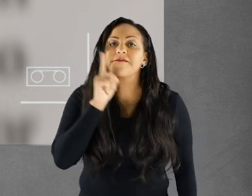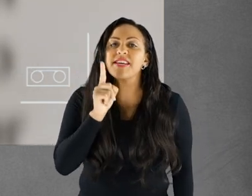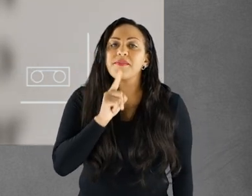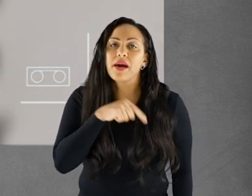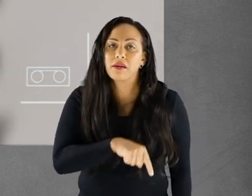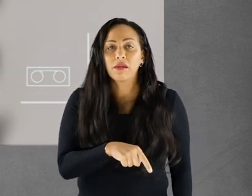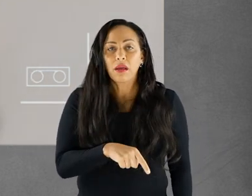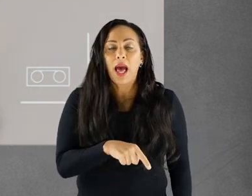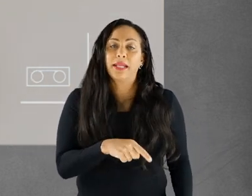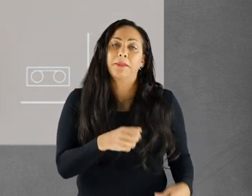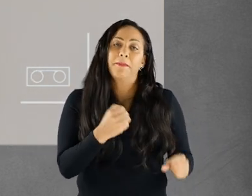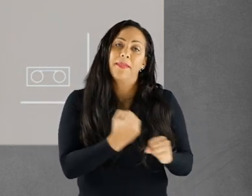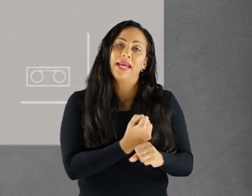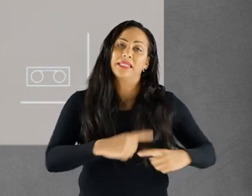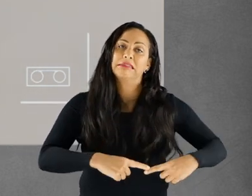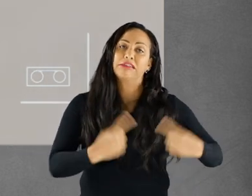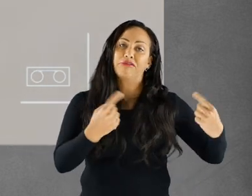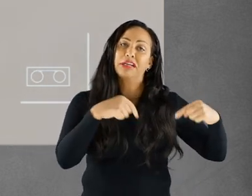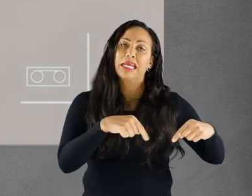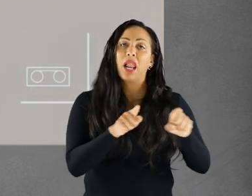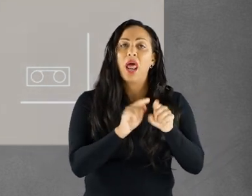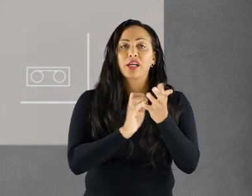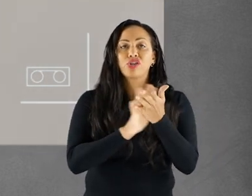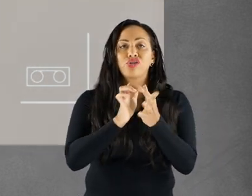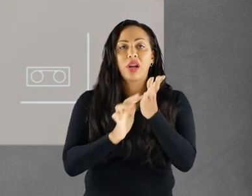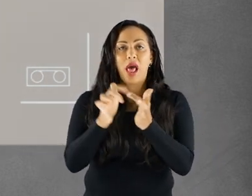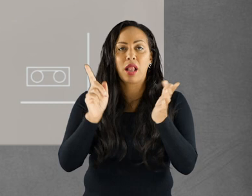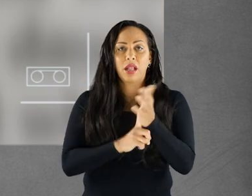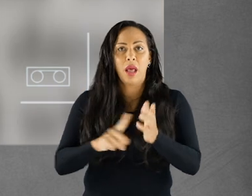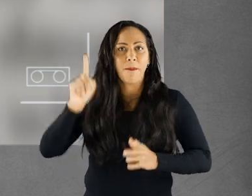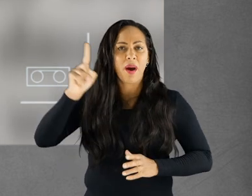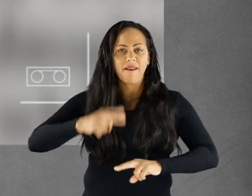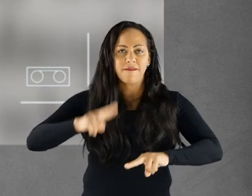especially if it was female and was born abnormally like Chenille.